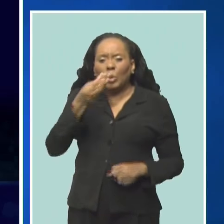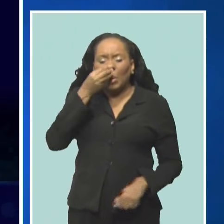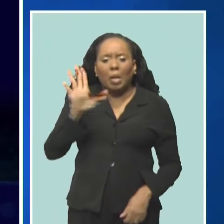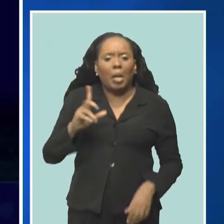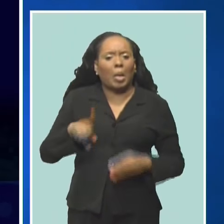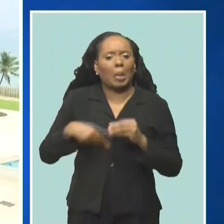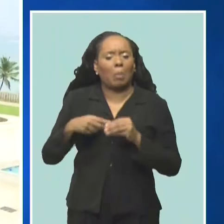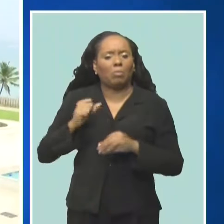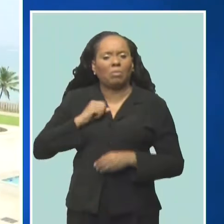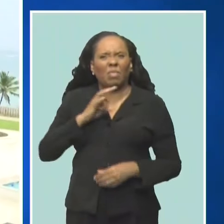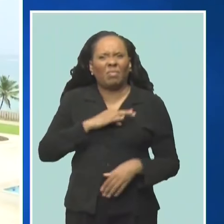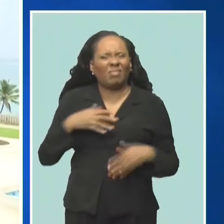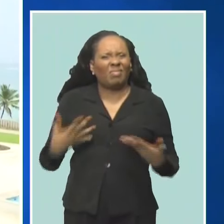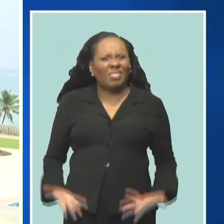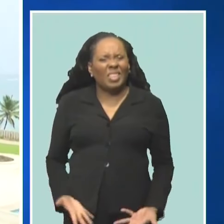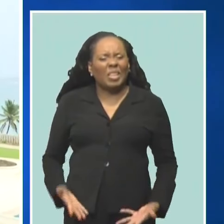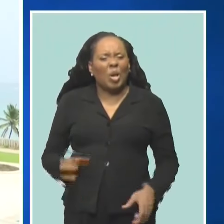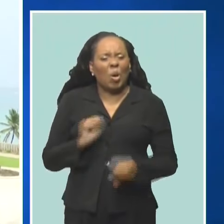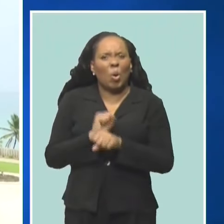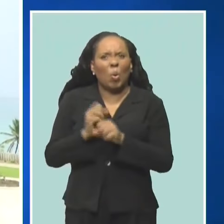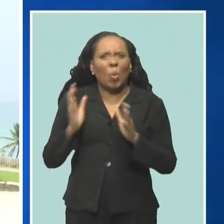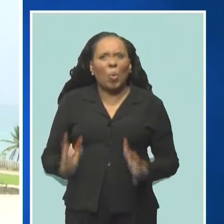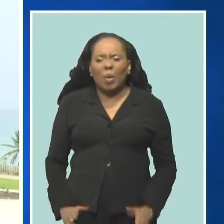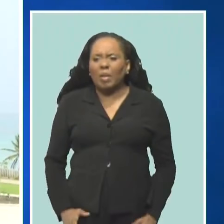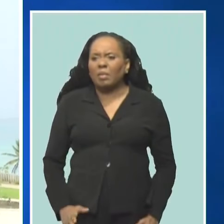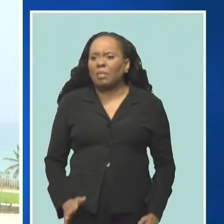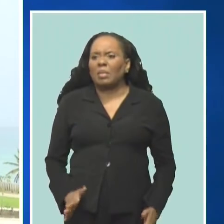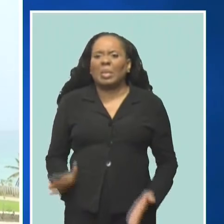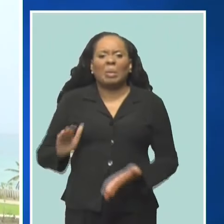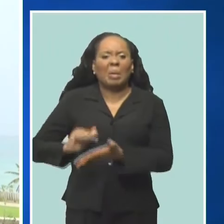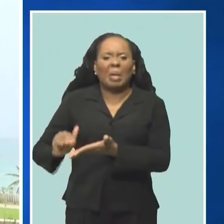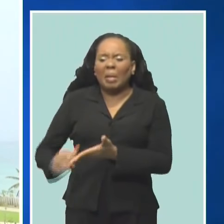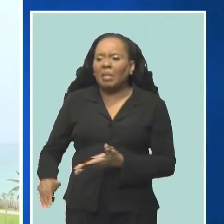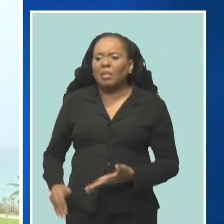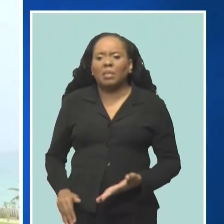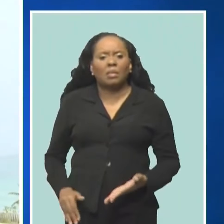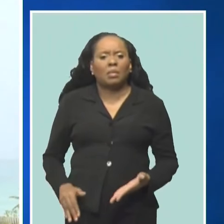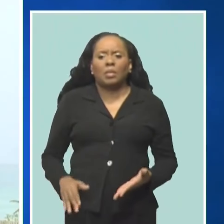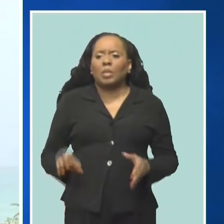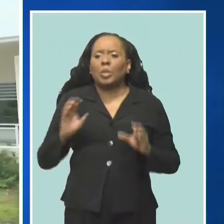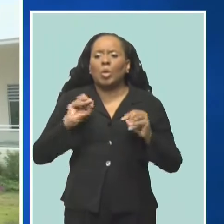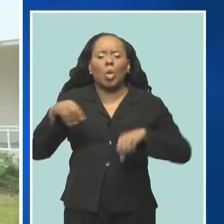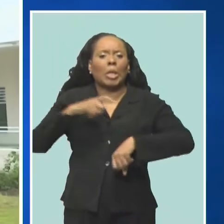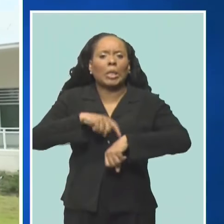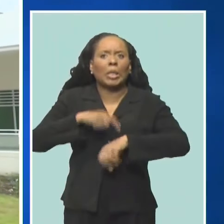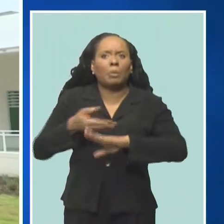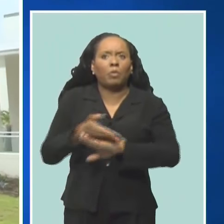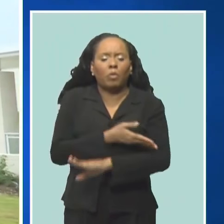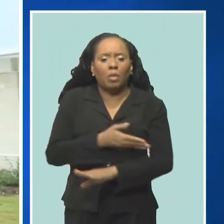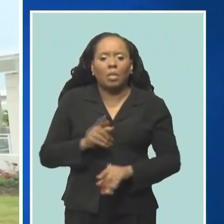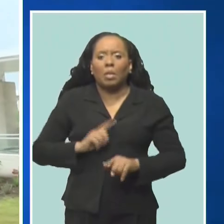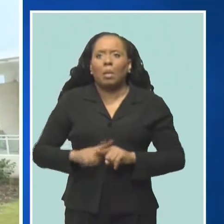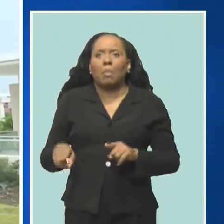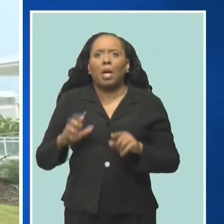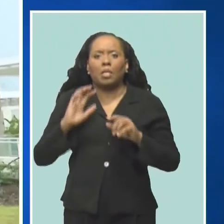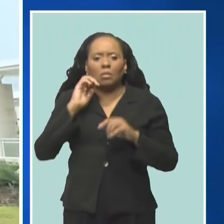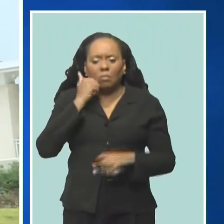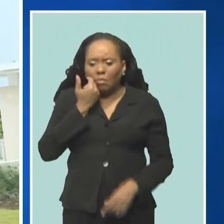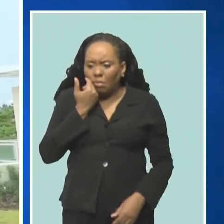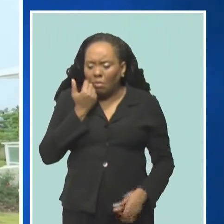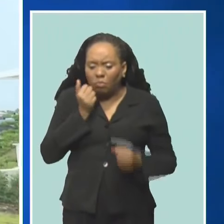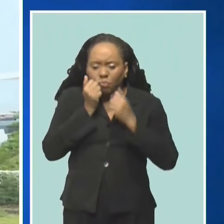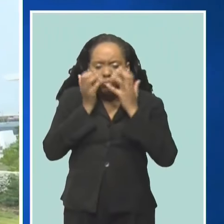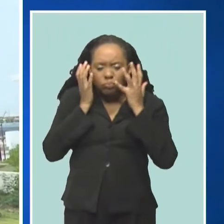decency. Imagine workers were not only dismissed without adequate notice, but were humiliated in the process,